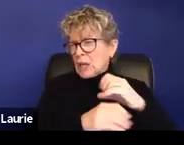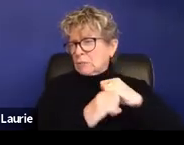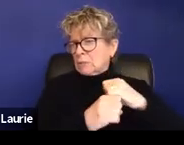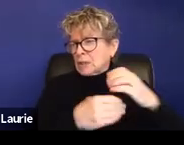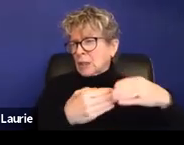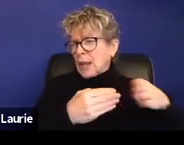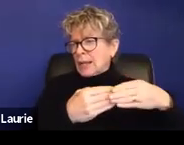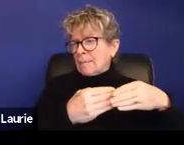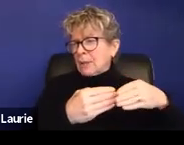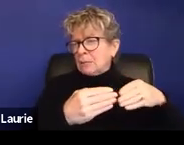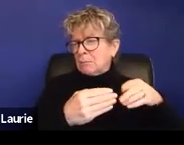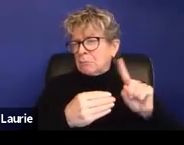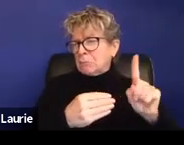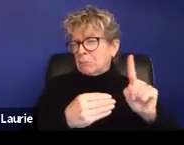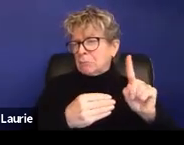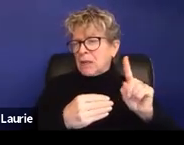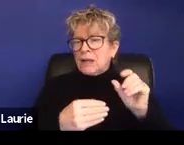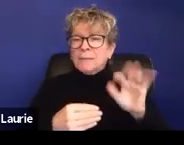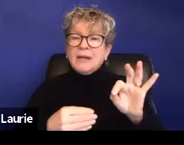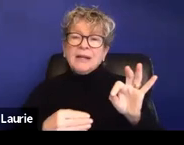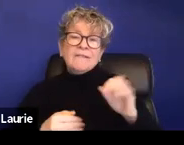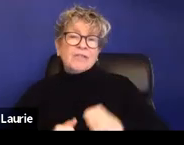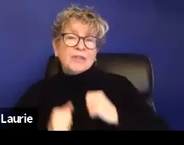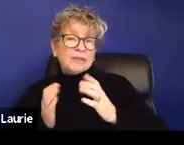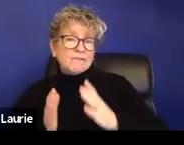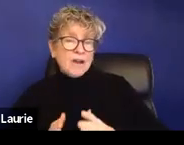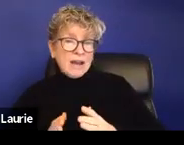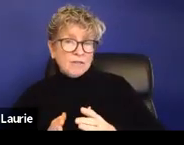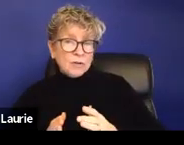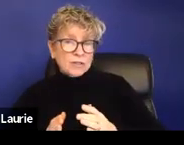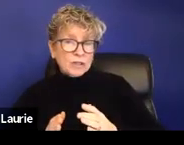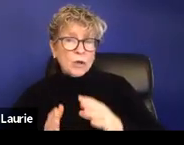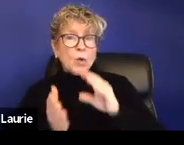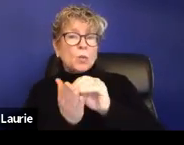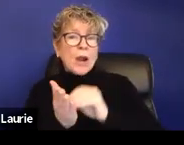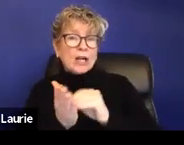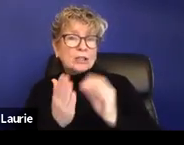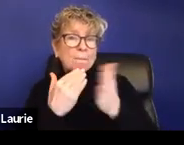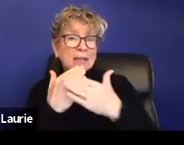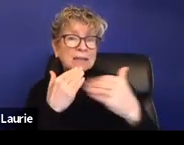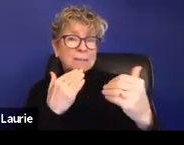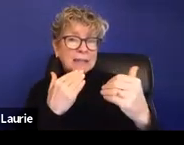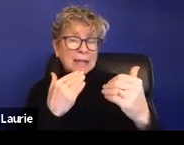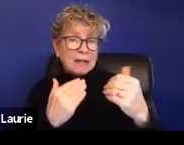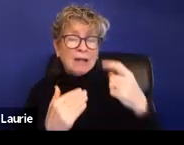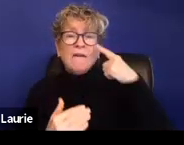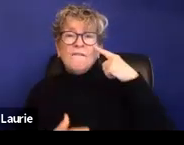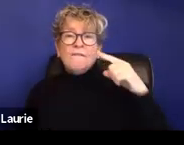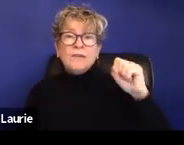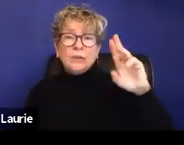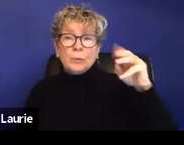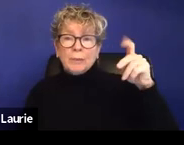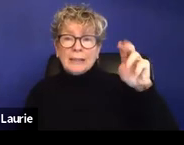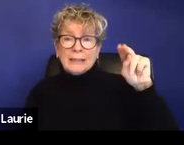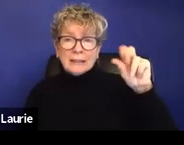if, uh, the survivor's records are being subpoenaed maybe by the respondent by defense, FERPA is also a way of making sure that the survivor